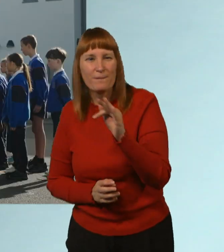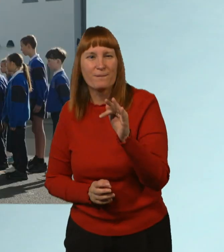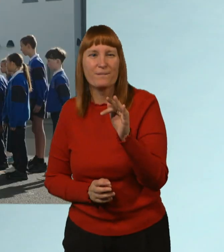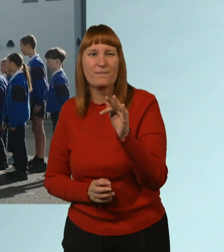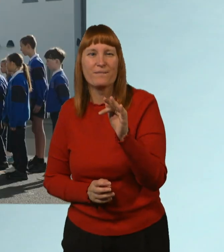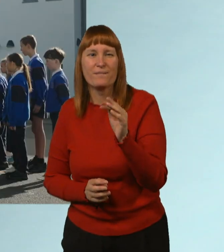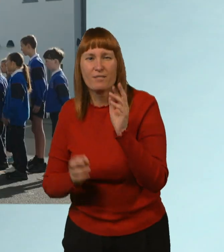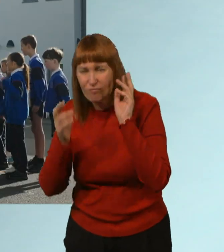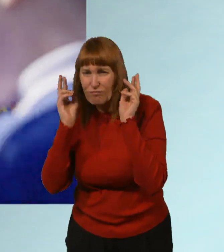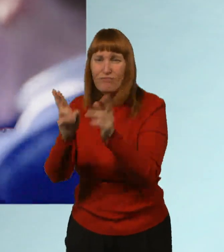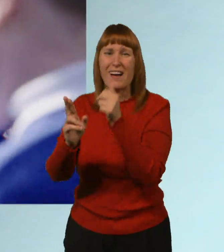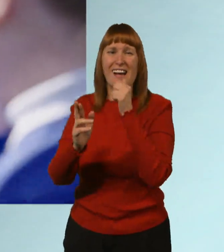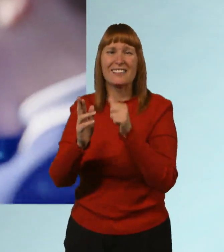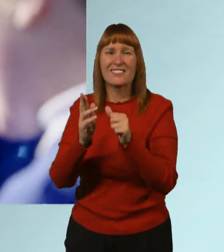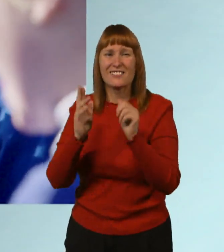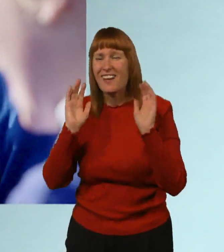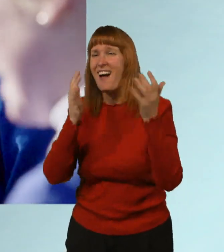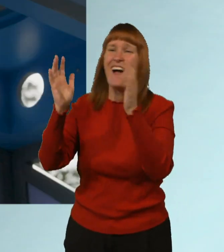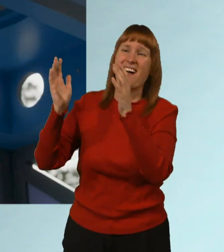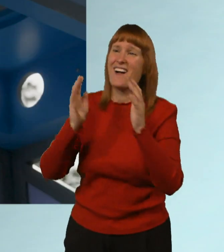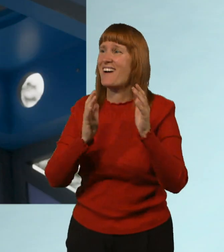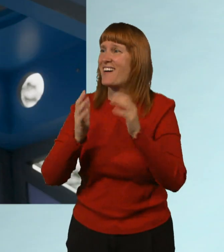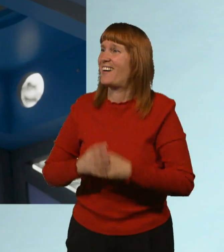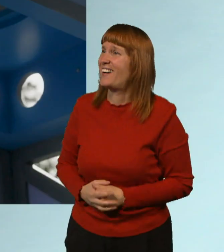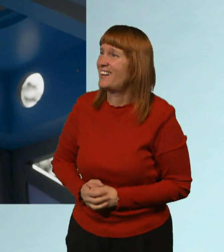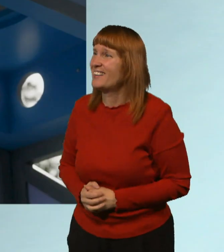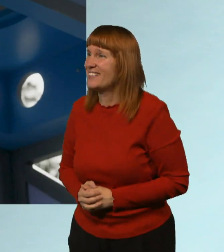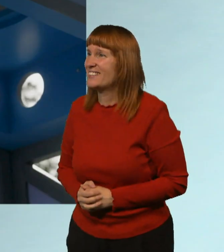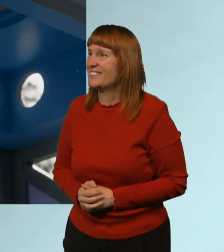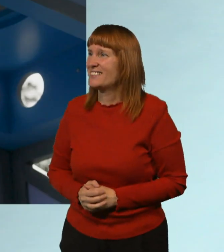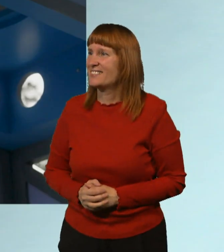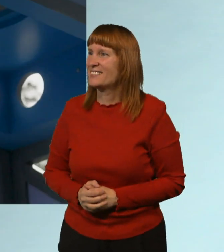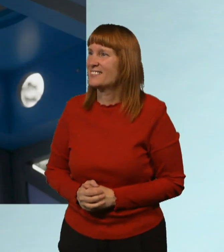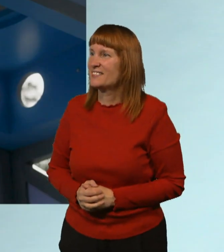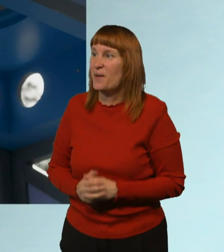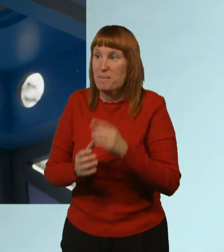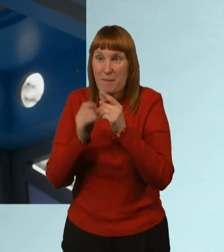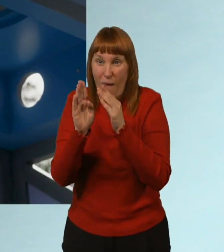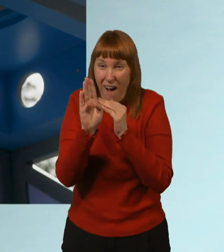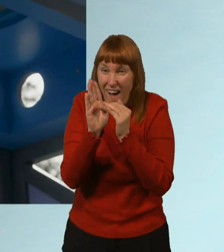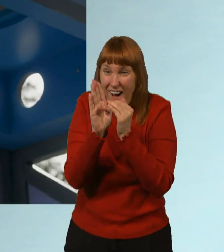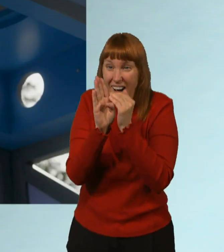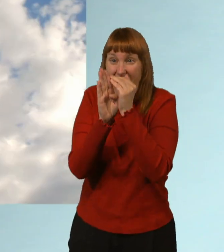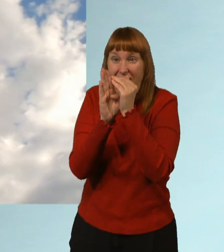That's the right answer! Yes! And look at this, you're already making brain power. Ooh!